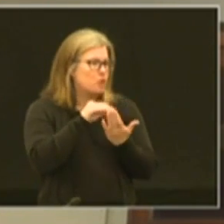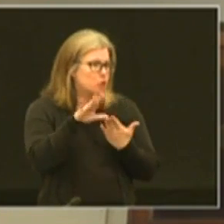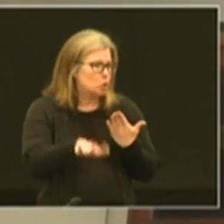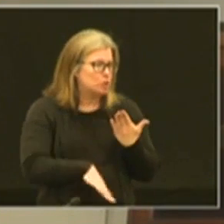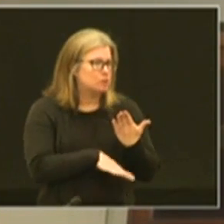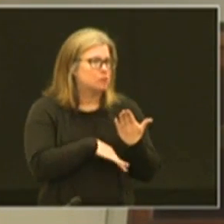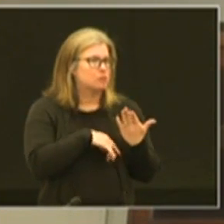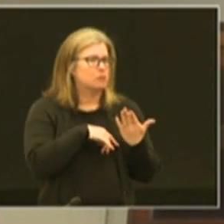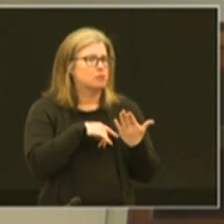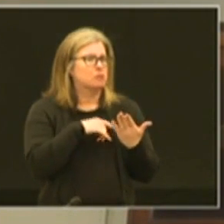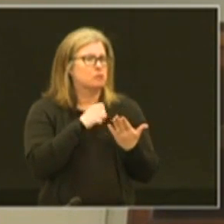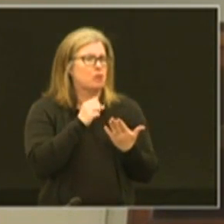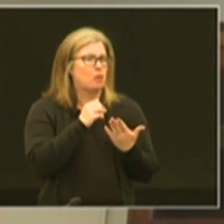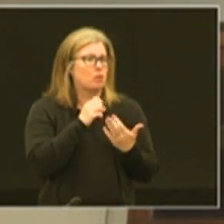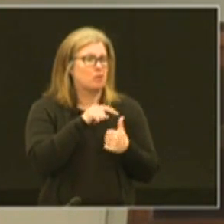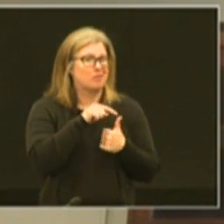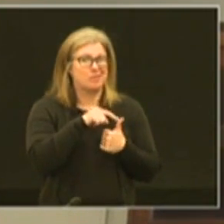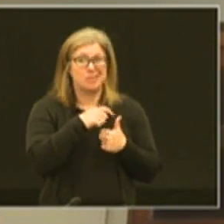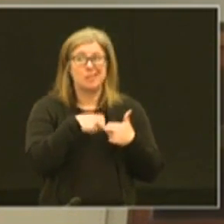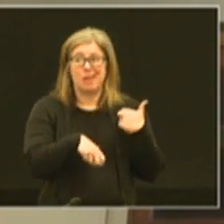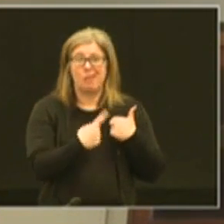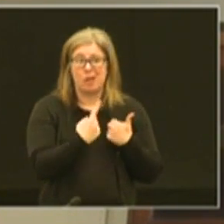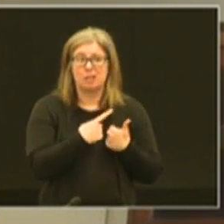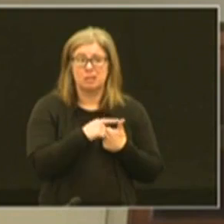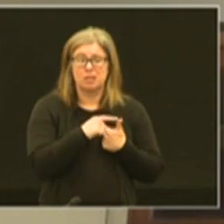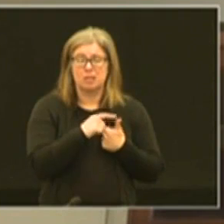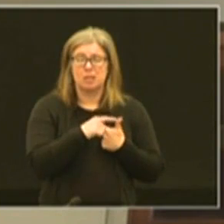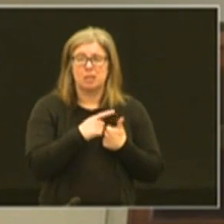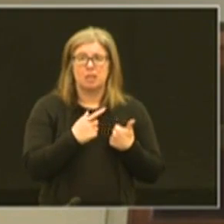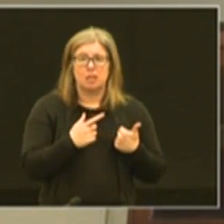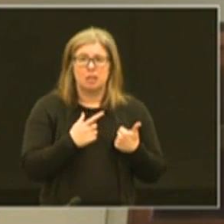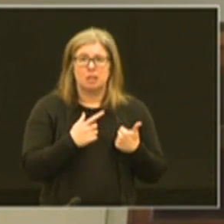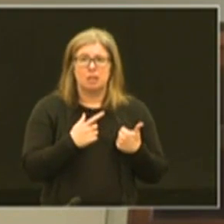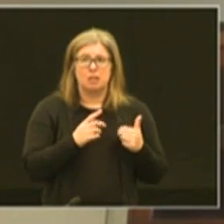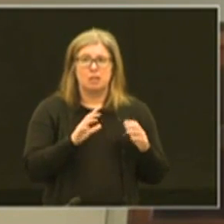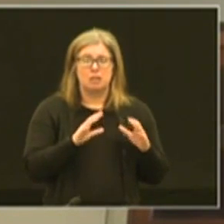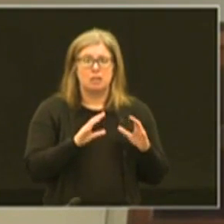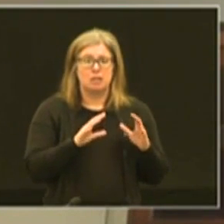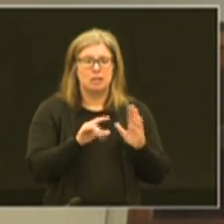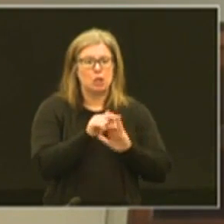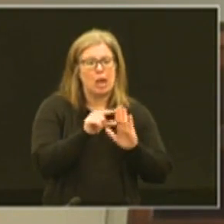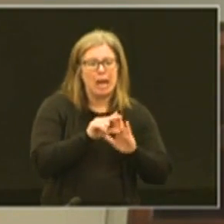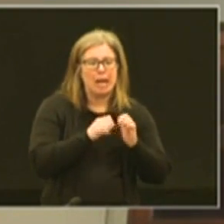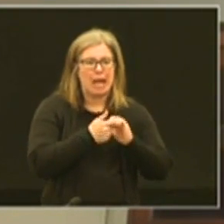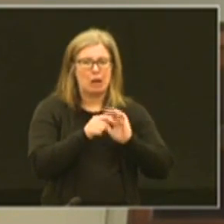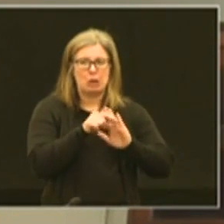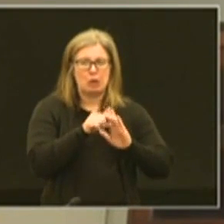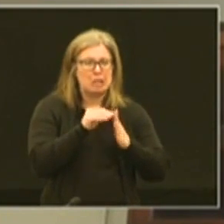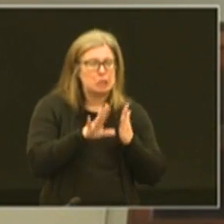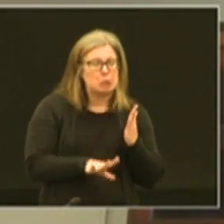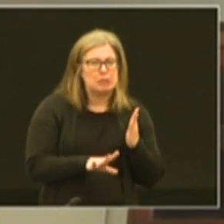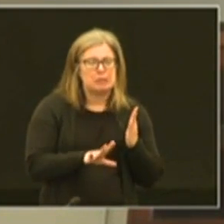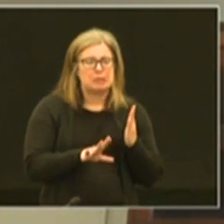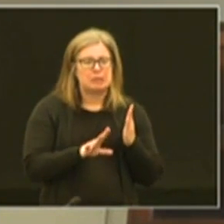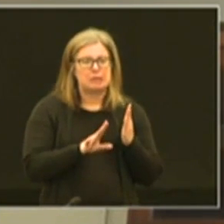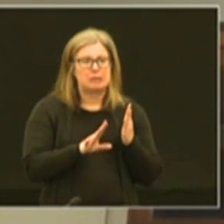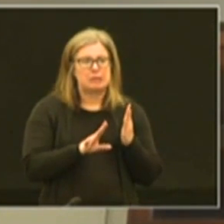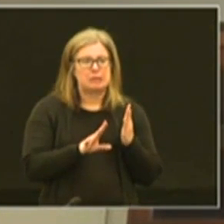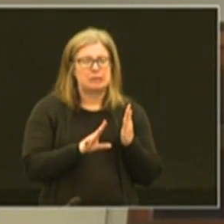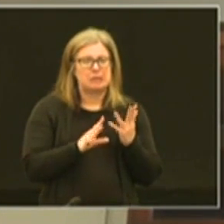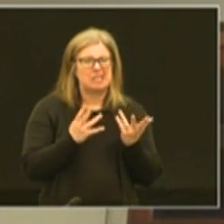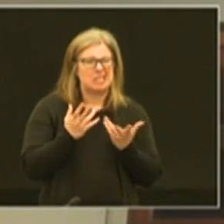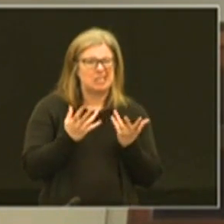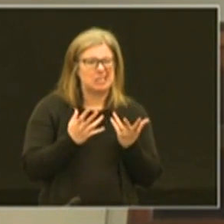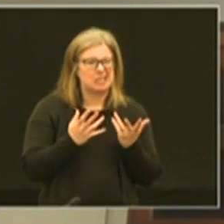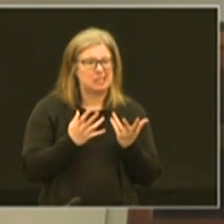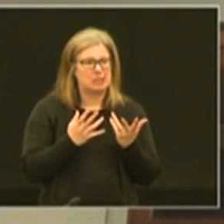students and so this is a tough one we you know in the whole grading and how you grade students and you know